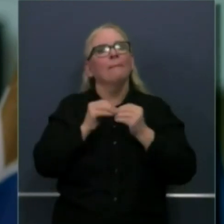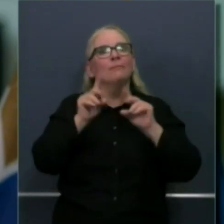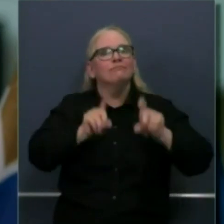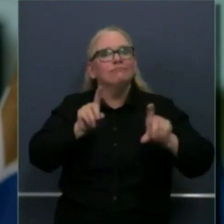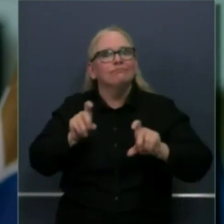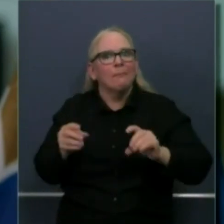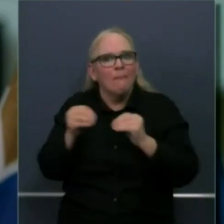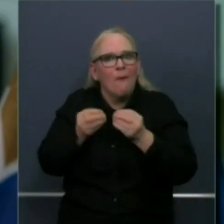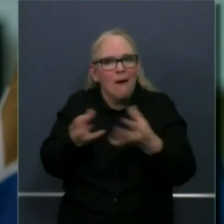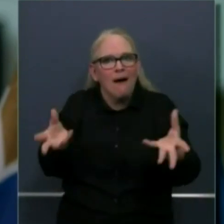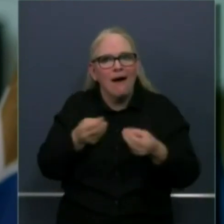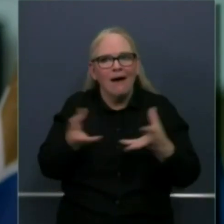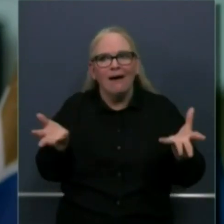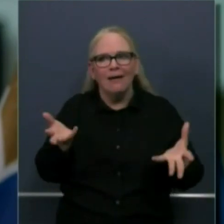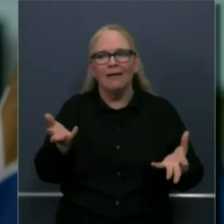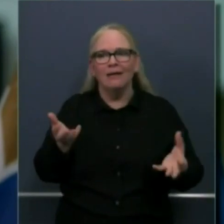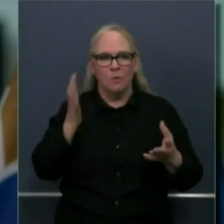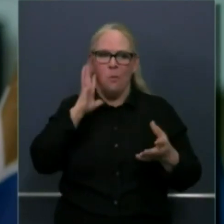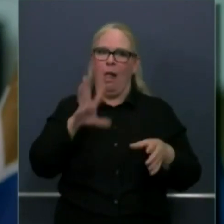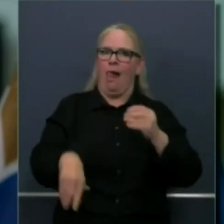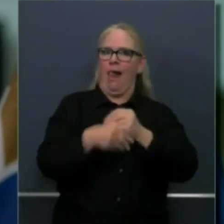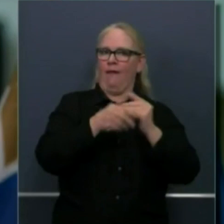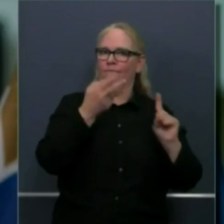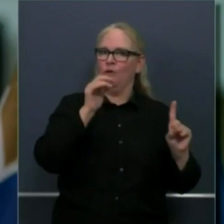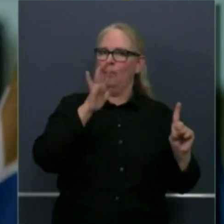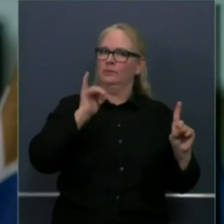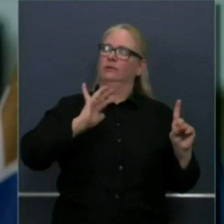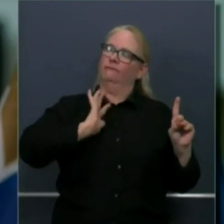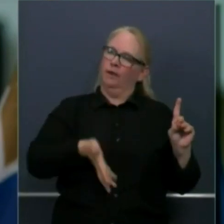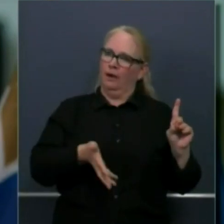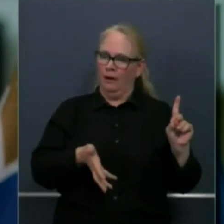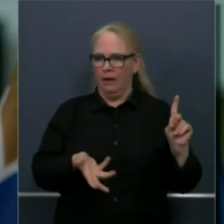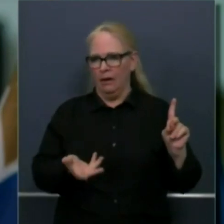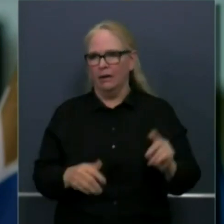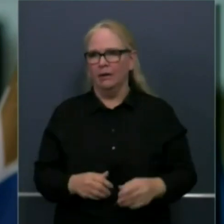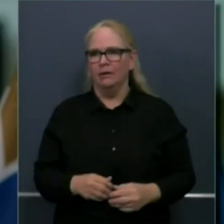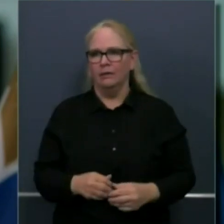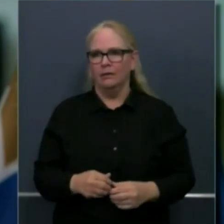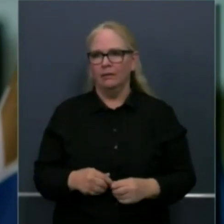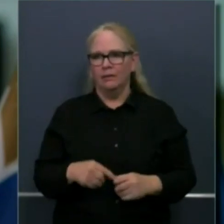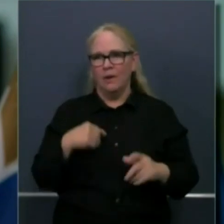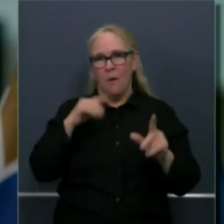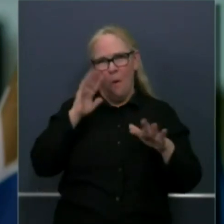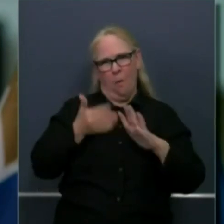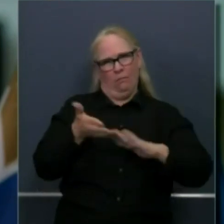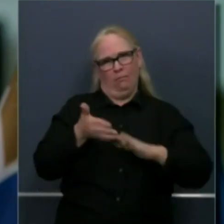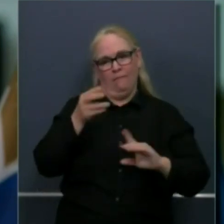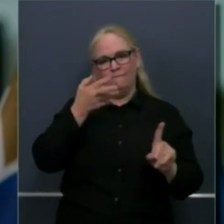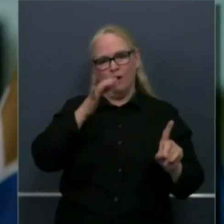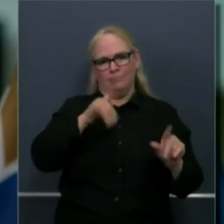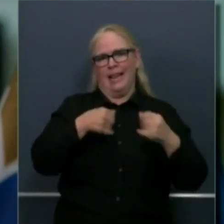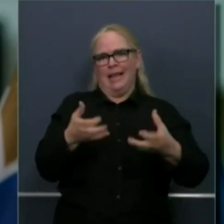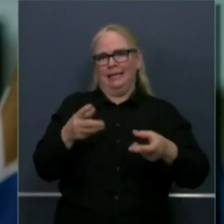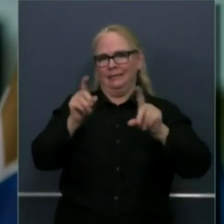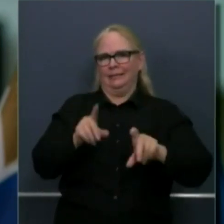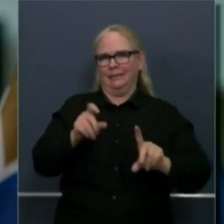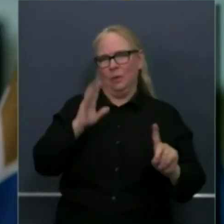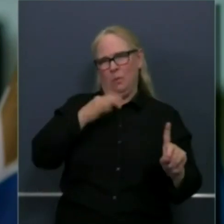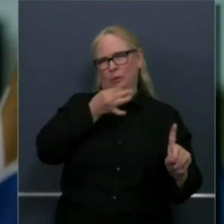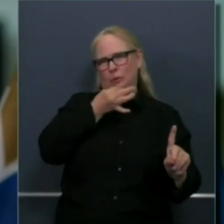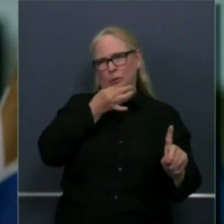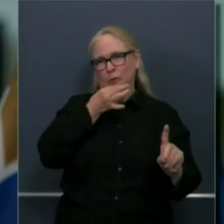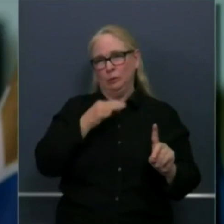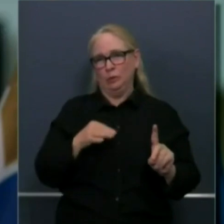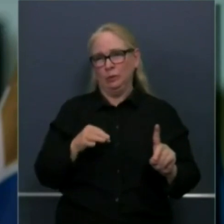and we hope to start seeing those pop up very very soon so that's also we think an